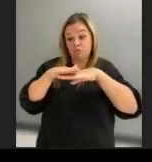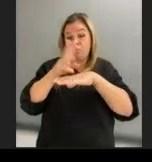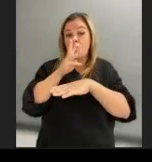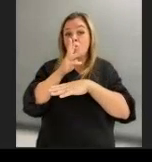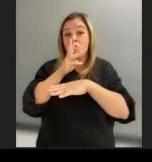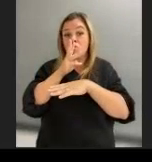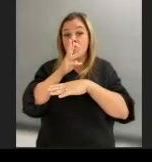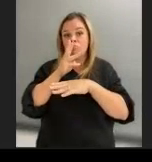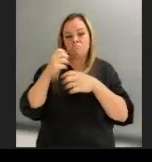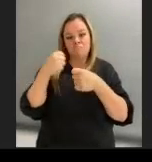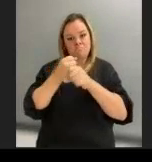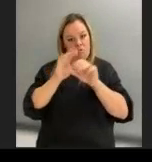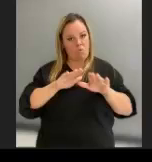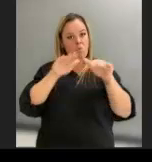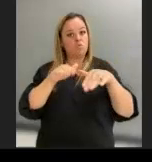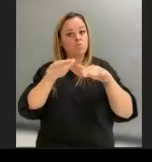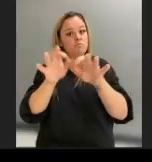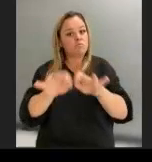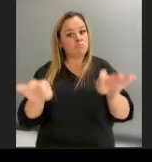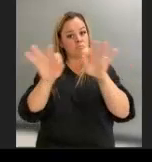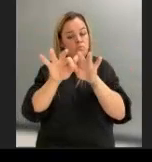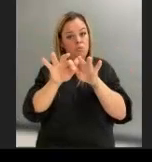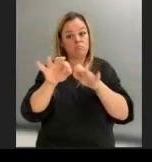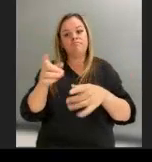ocean an important carbon sink.